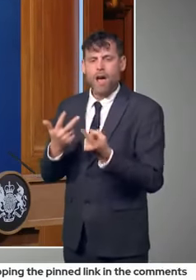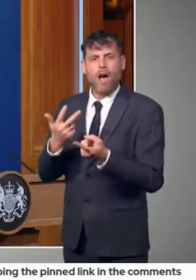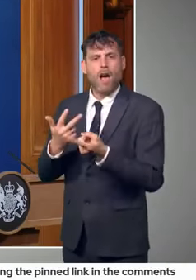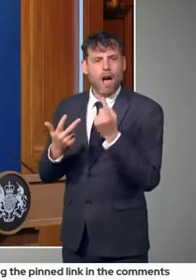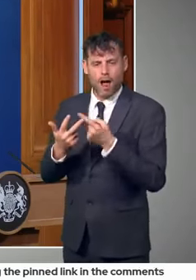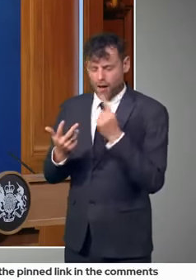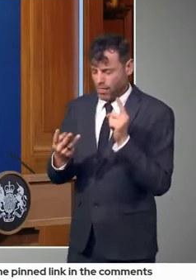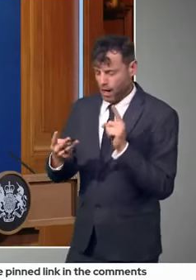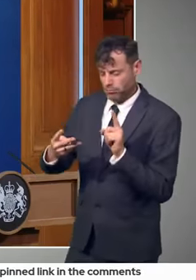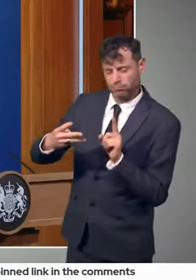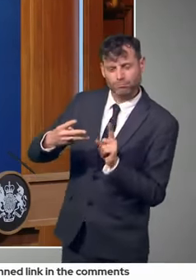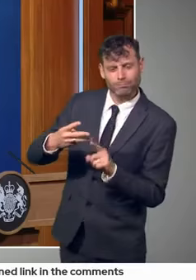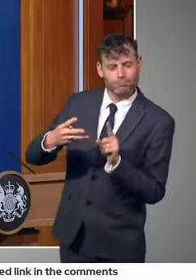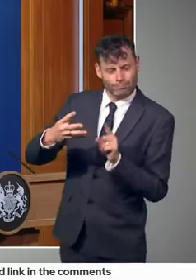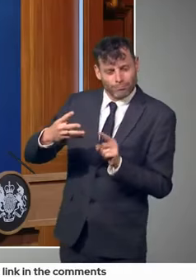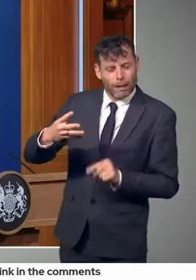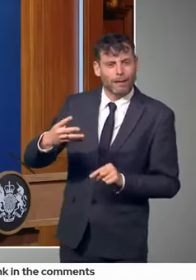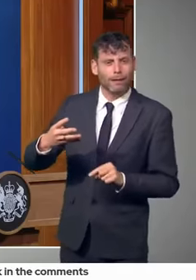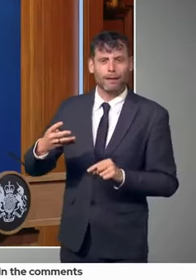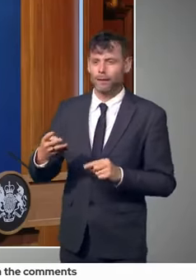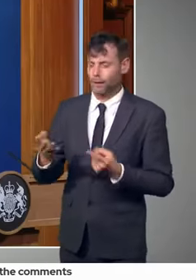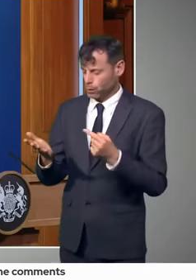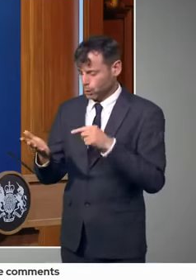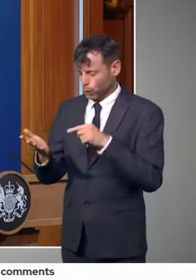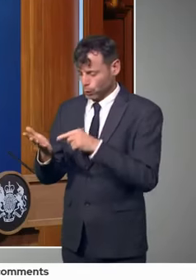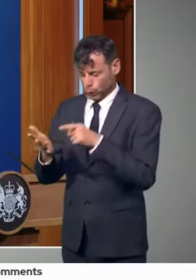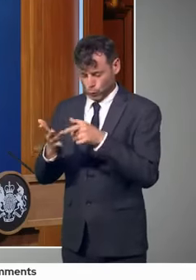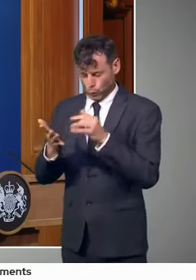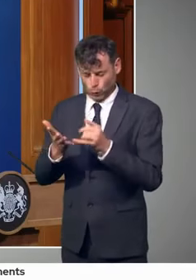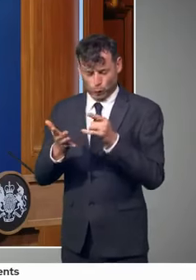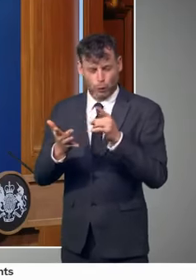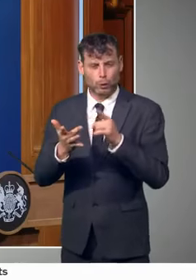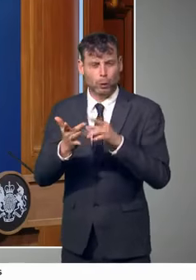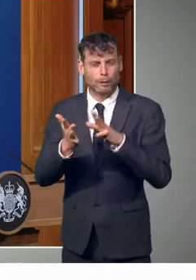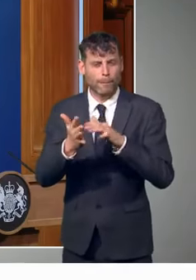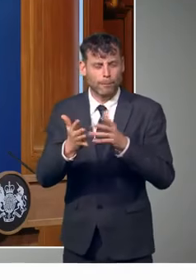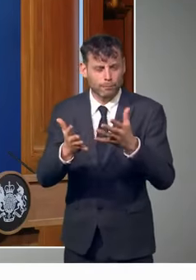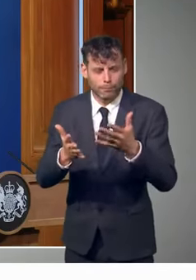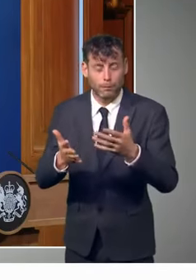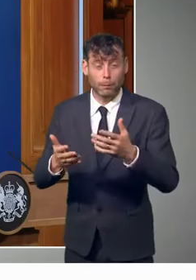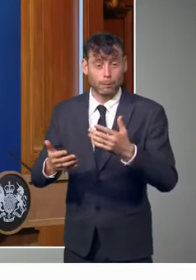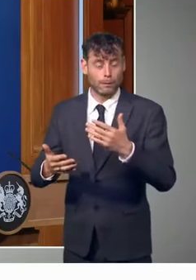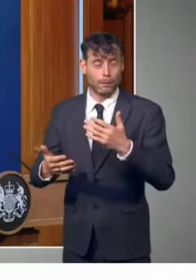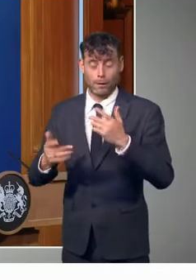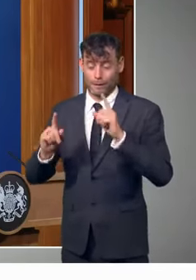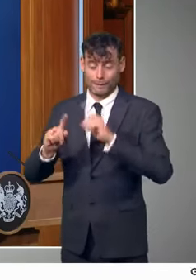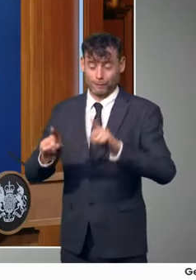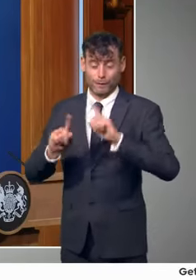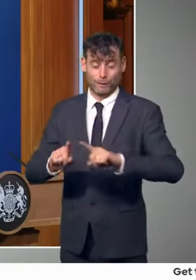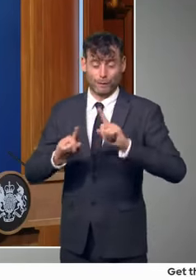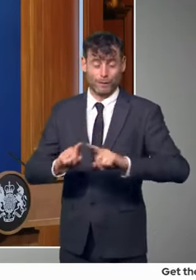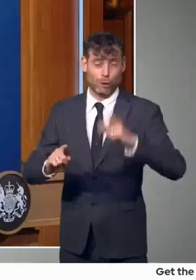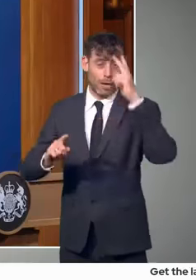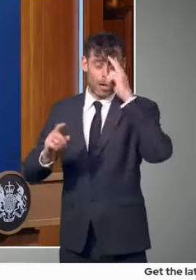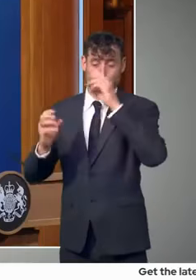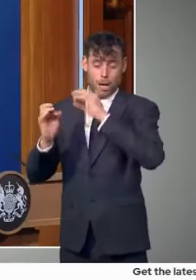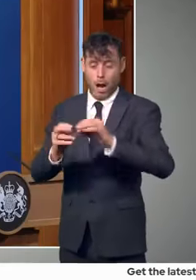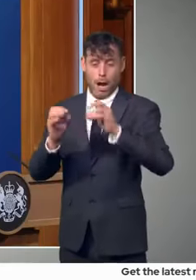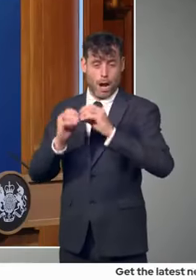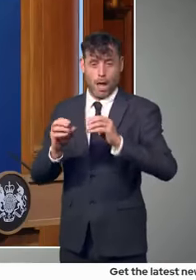Tosilimuzab, and various others that we're certainly